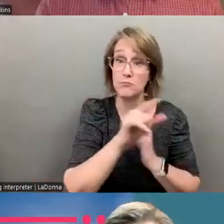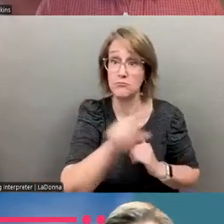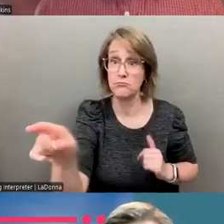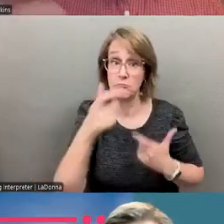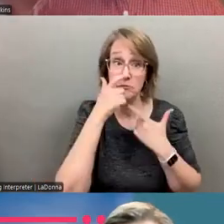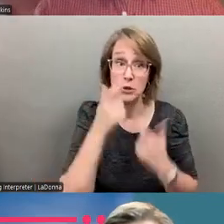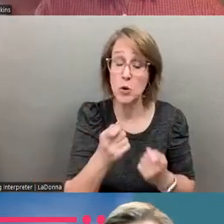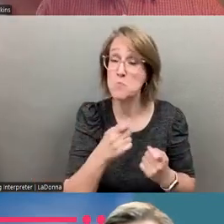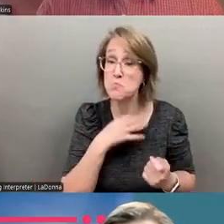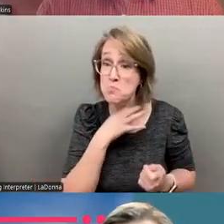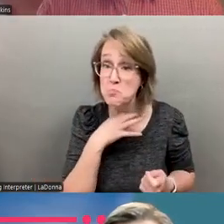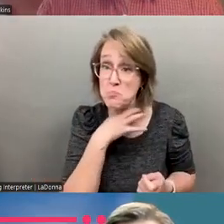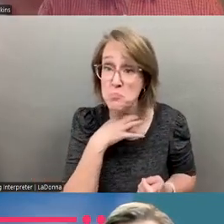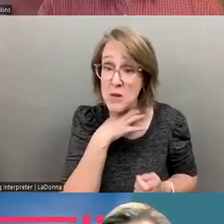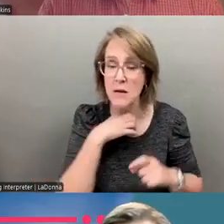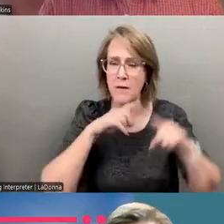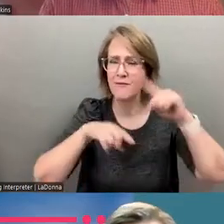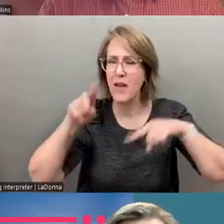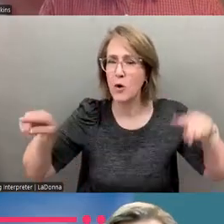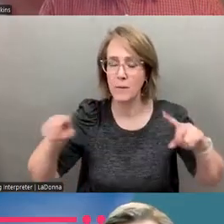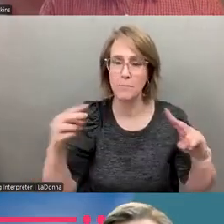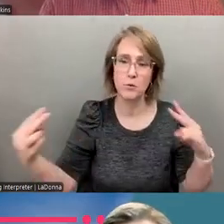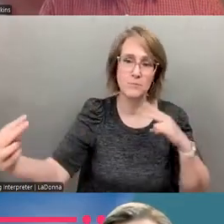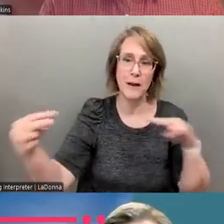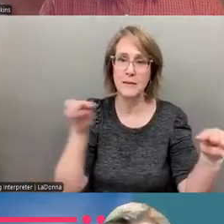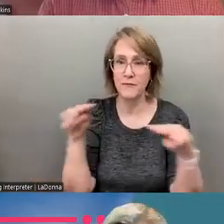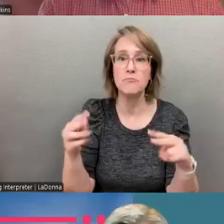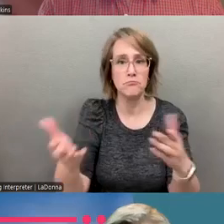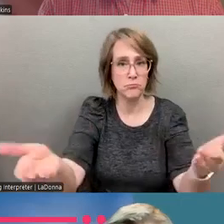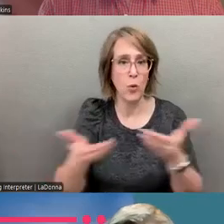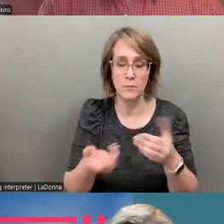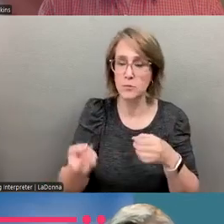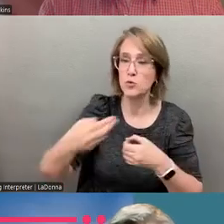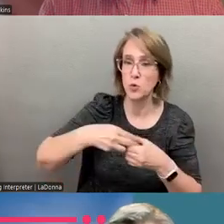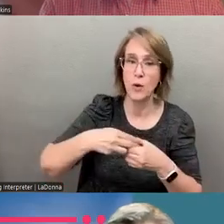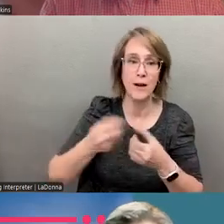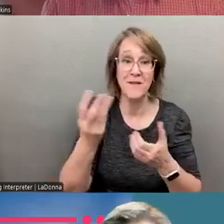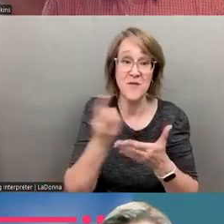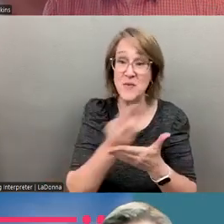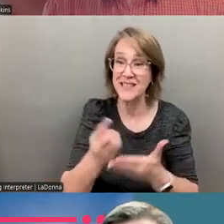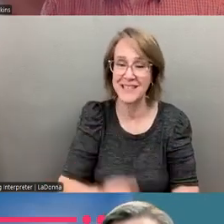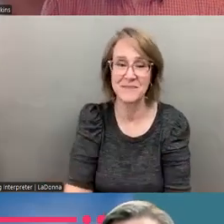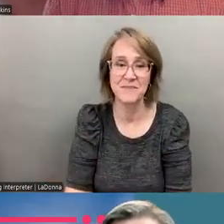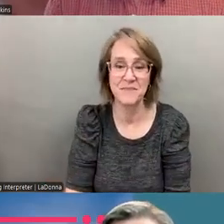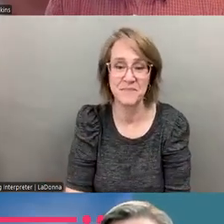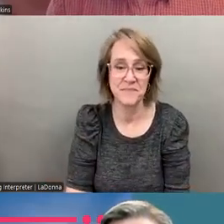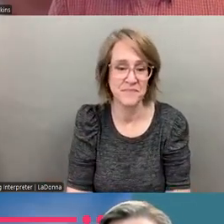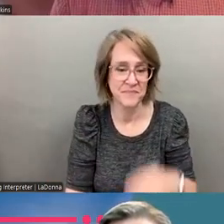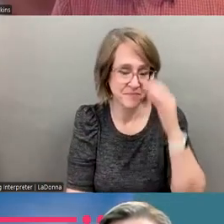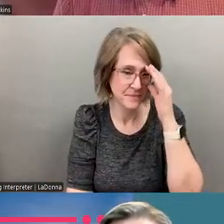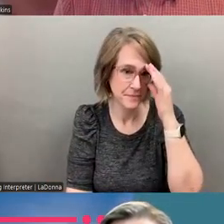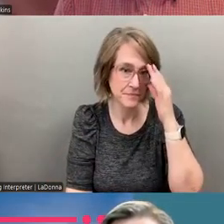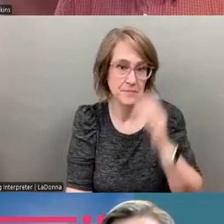and, and with various perspectives on that, uh, we'd welcome you to, uh, join us here in a couple of weeks. Thank you so